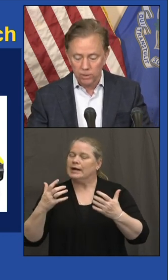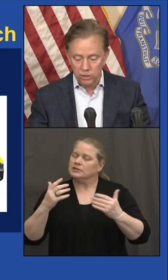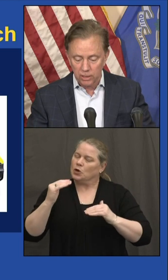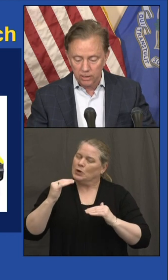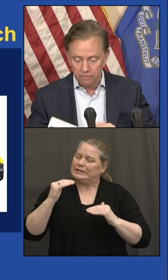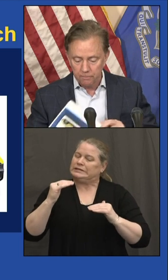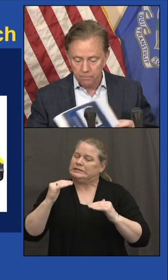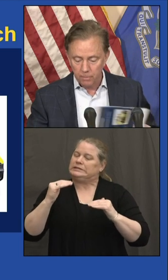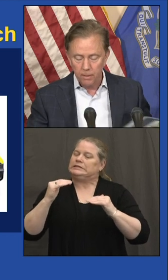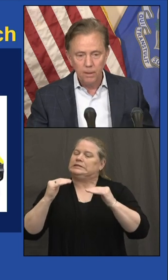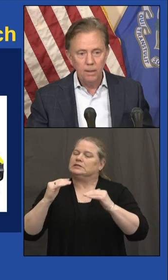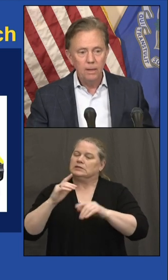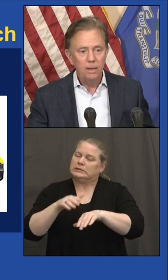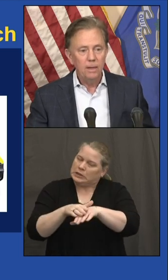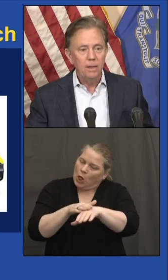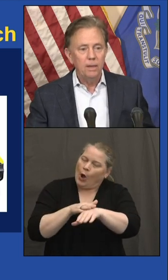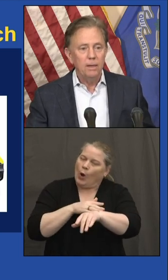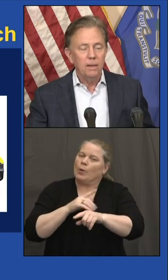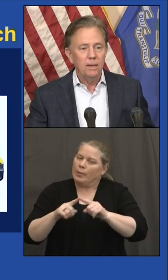progress there.